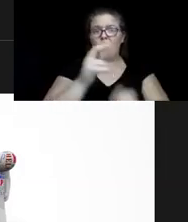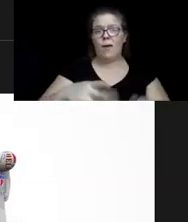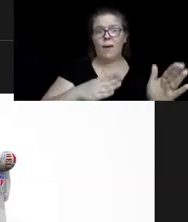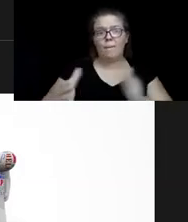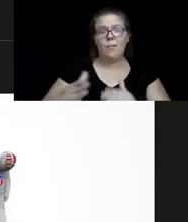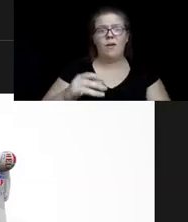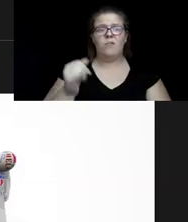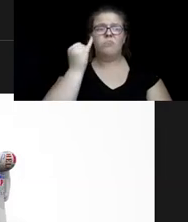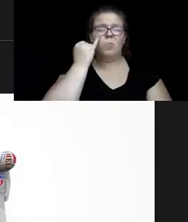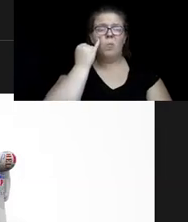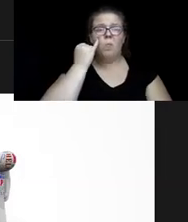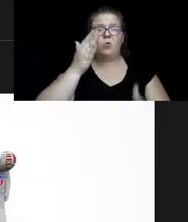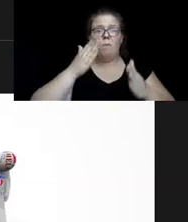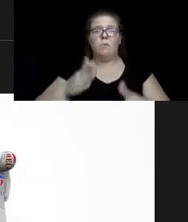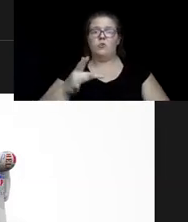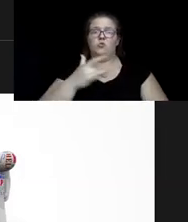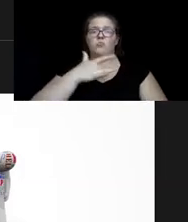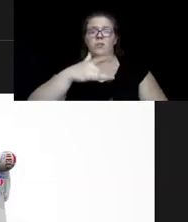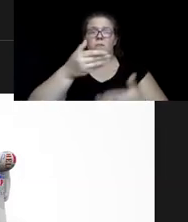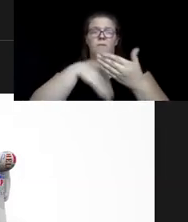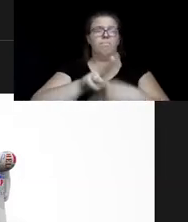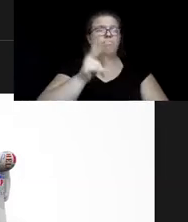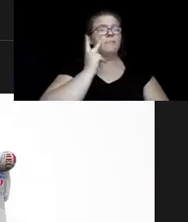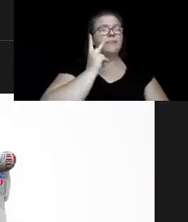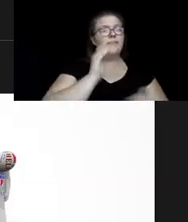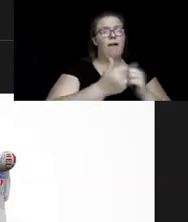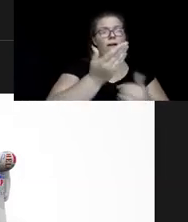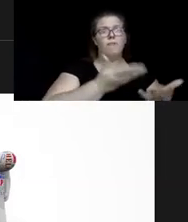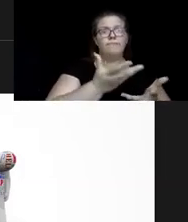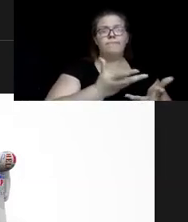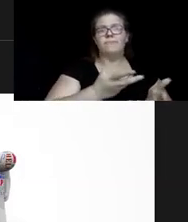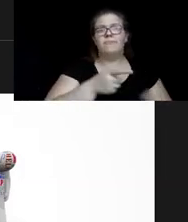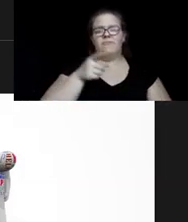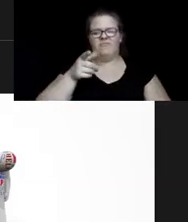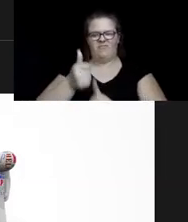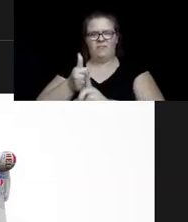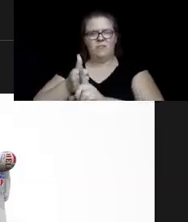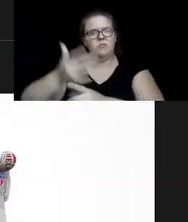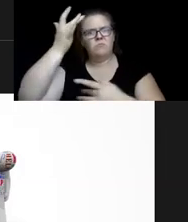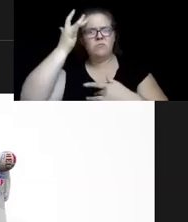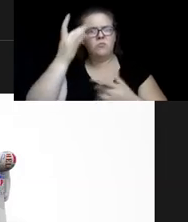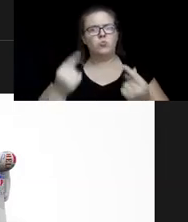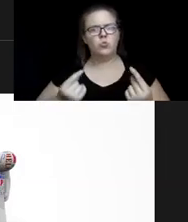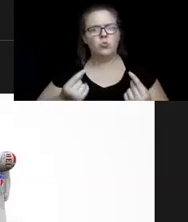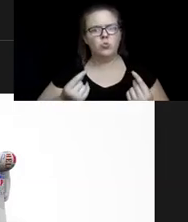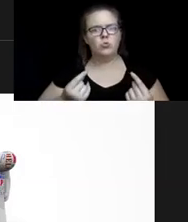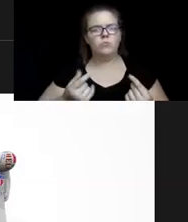on them gets sick, maybe from COVID or from another illness? You know, what would be the plan? And I can't emphasize enough that pets